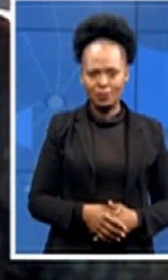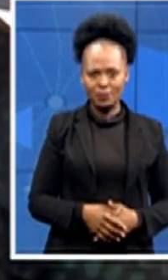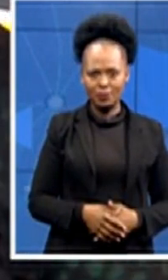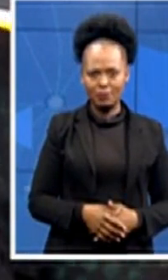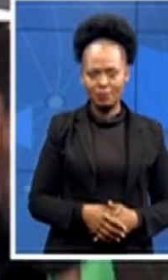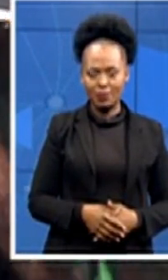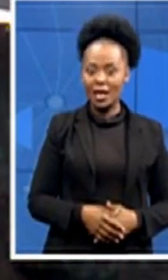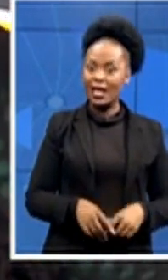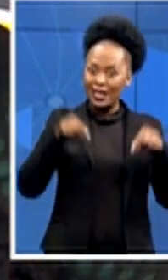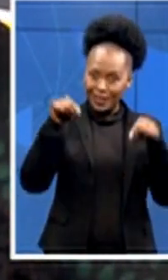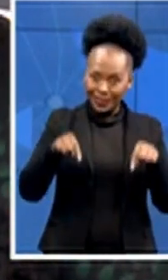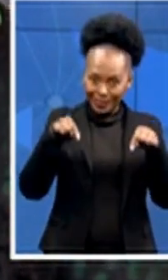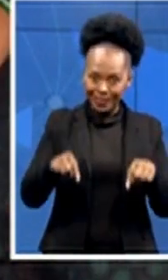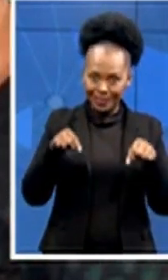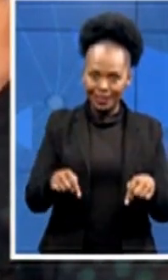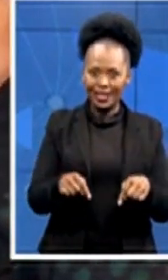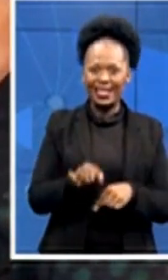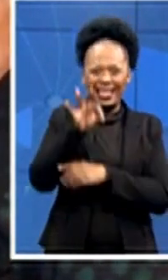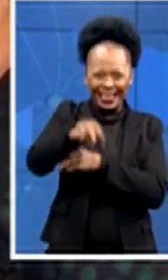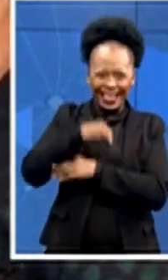African National Congress, MPs.